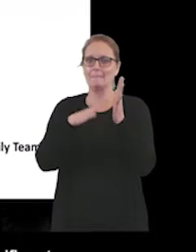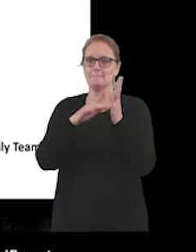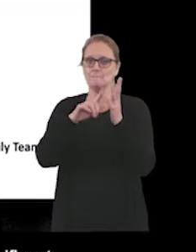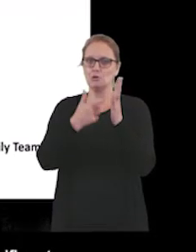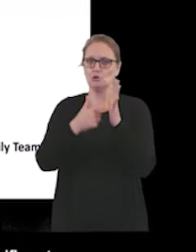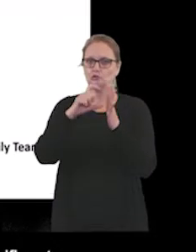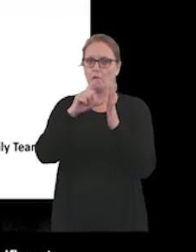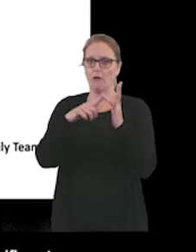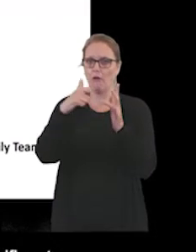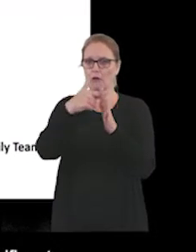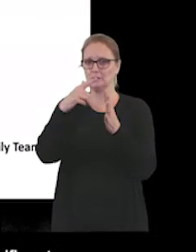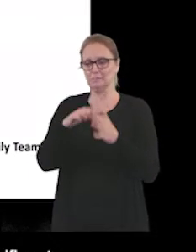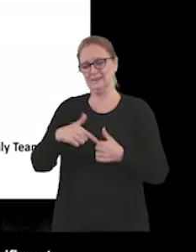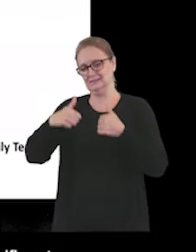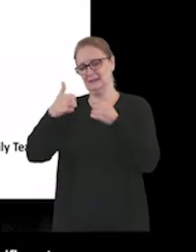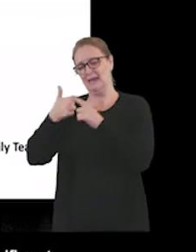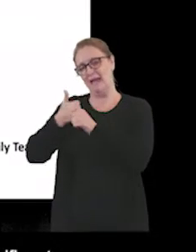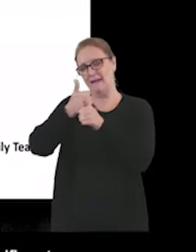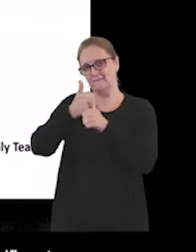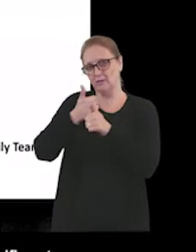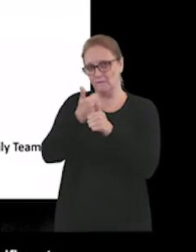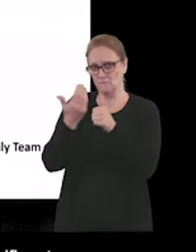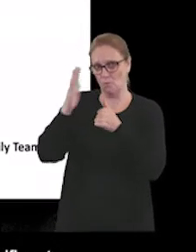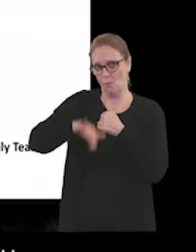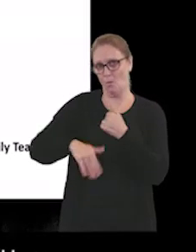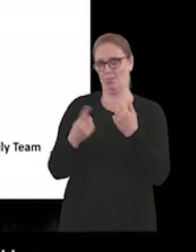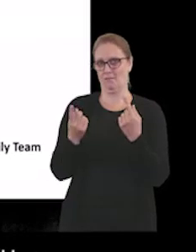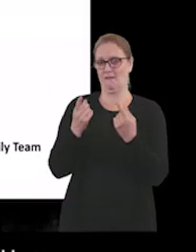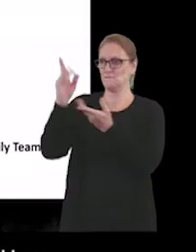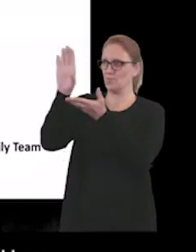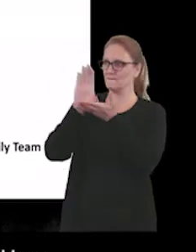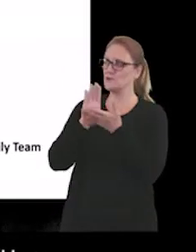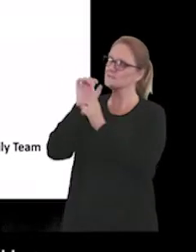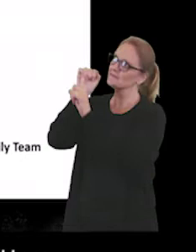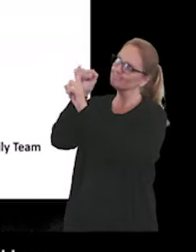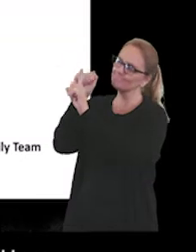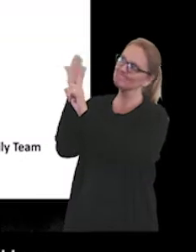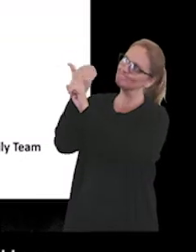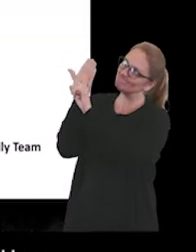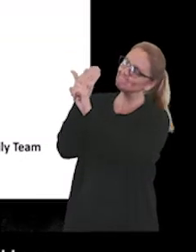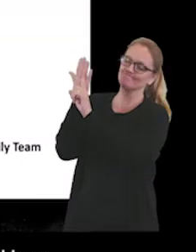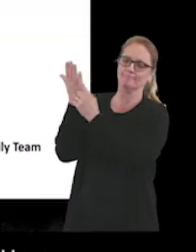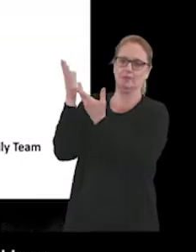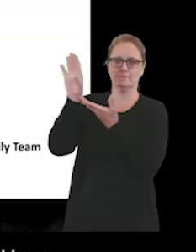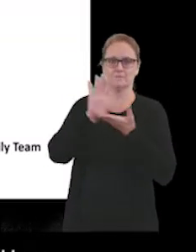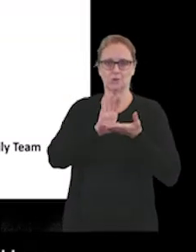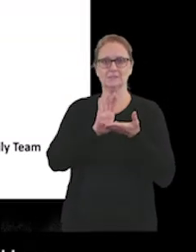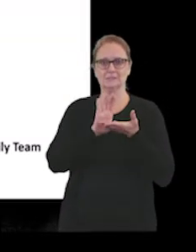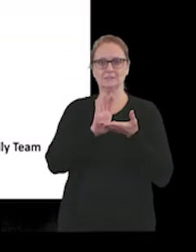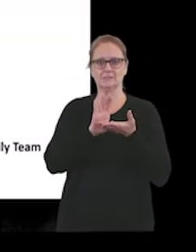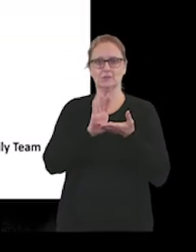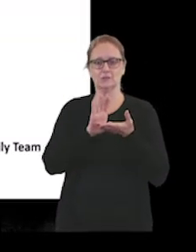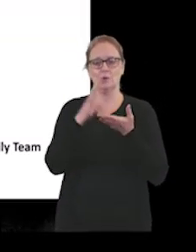for. So there's been very significant additional funding for very many different things in the mental health arena. And